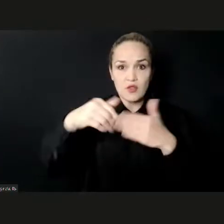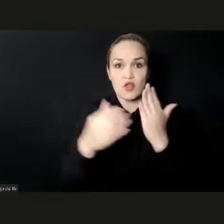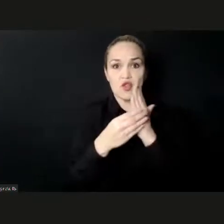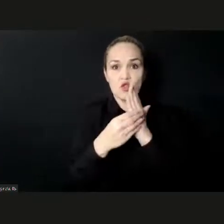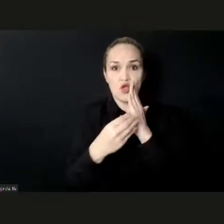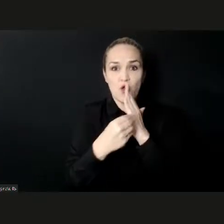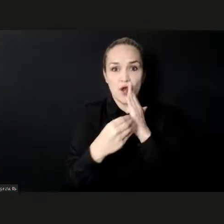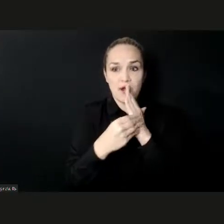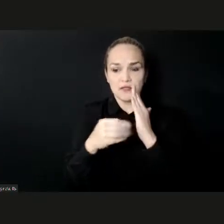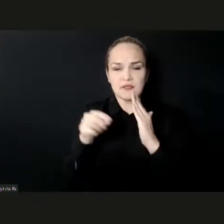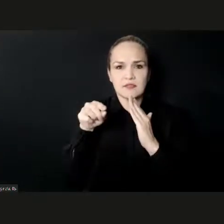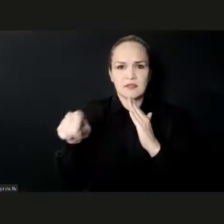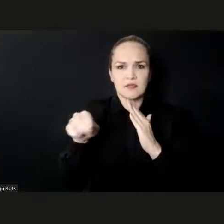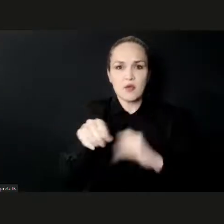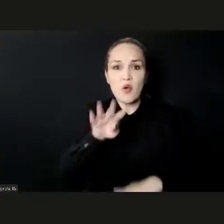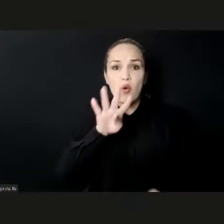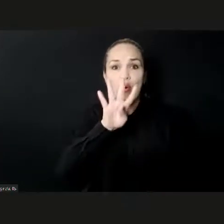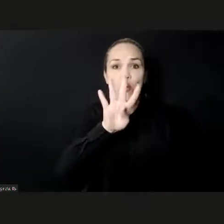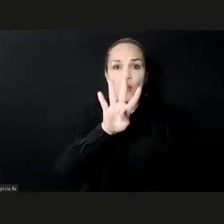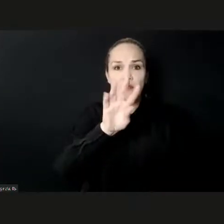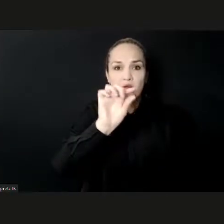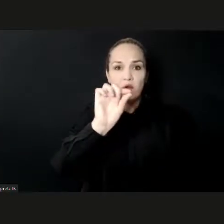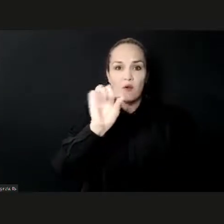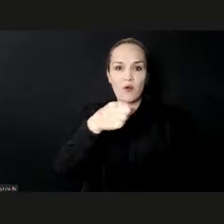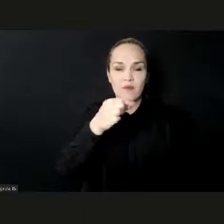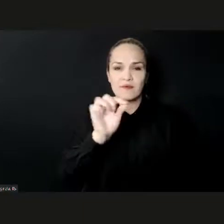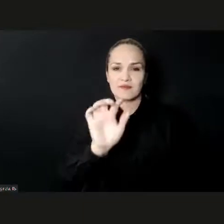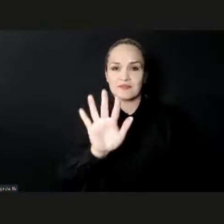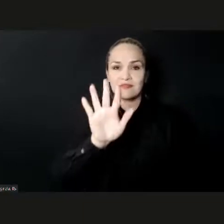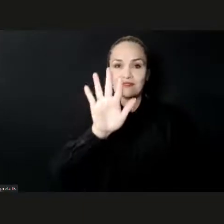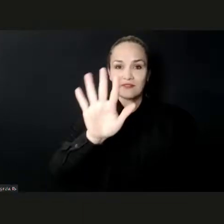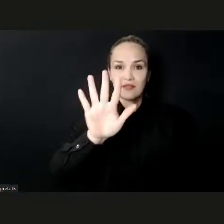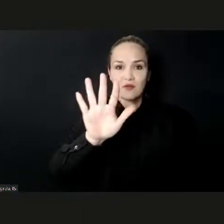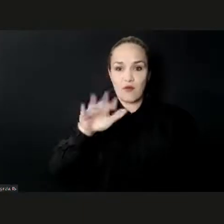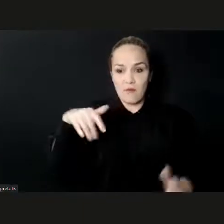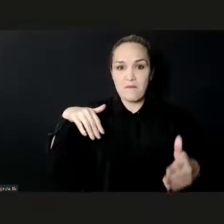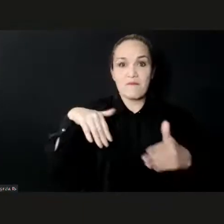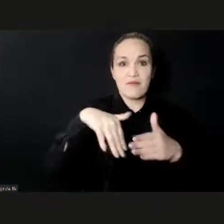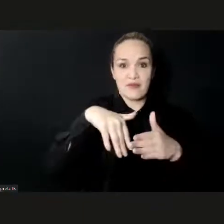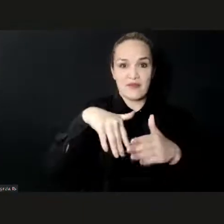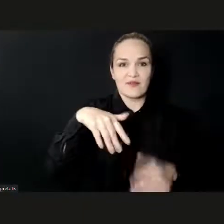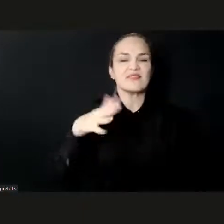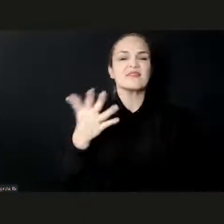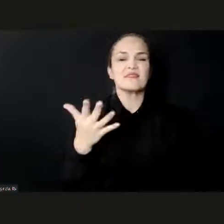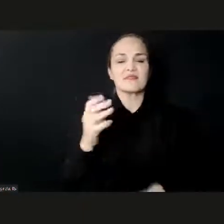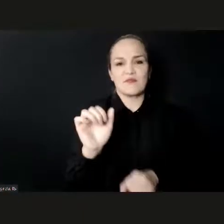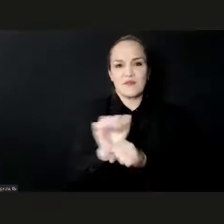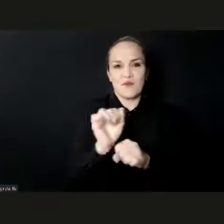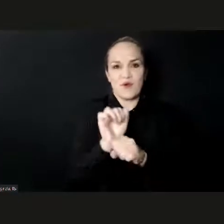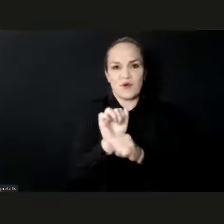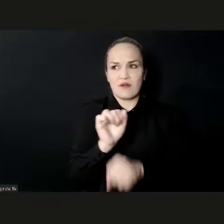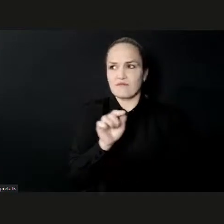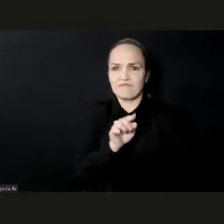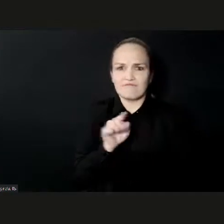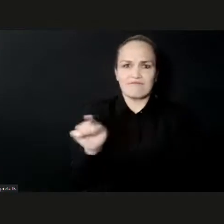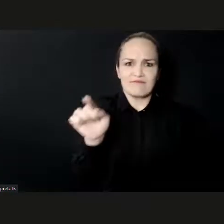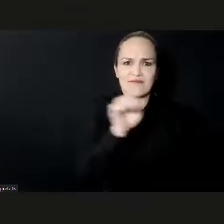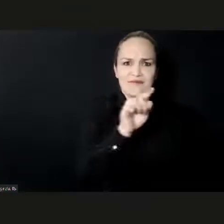economy. That's why UNIDO, UNCTAD and Sound Diplomacy are working together,